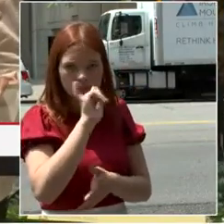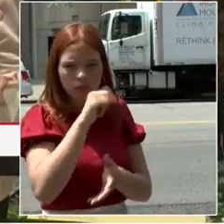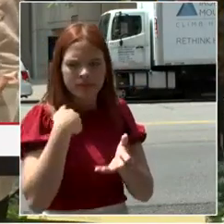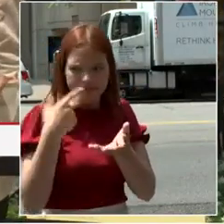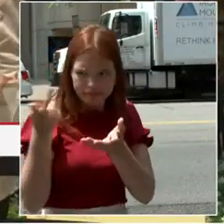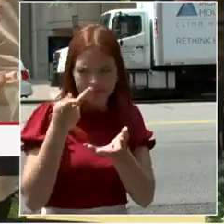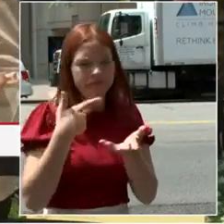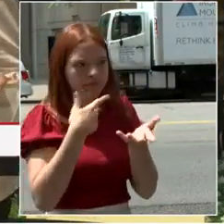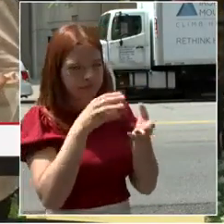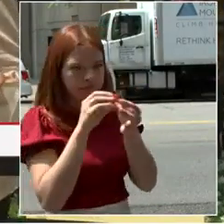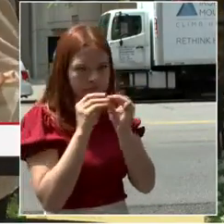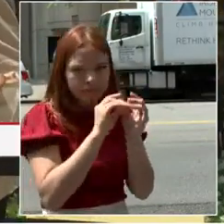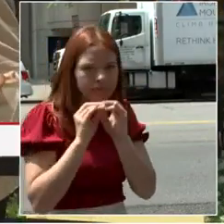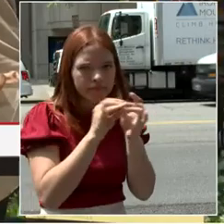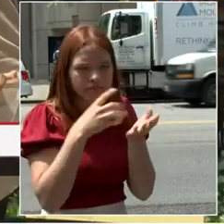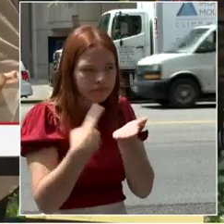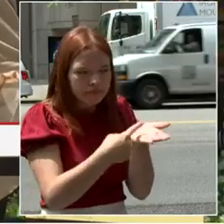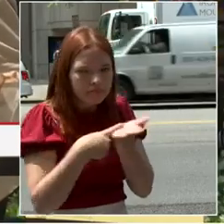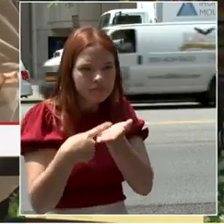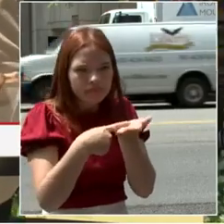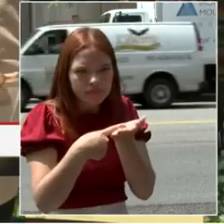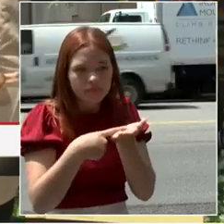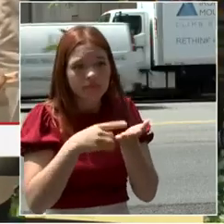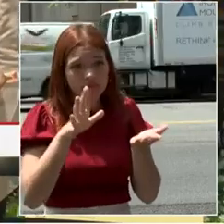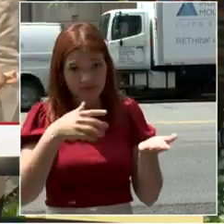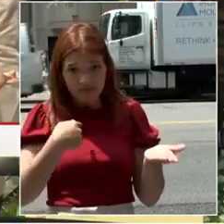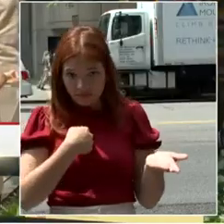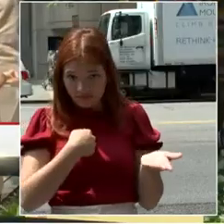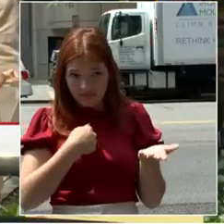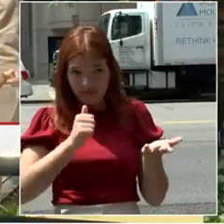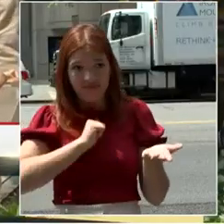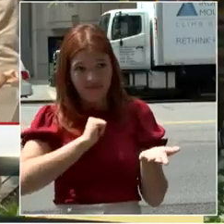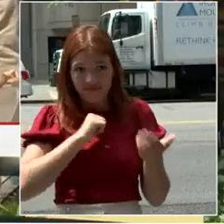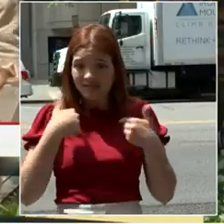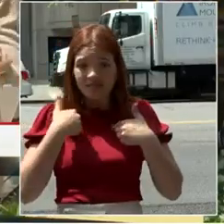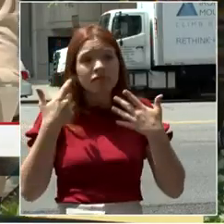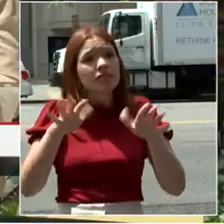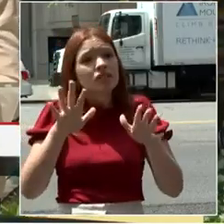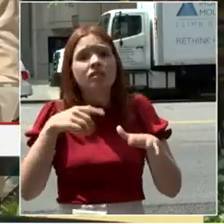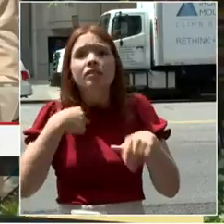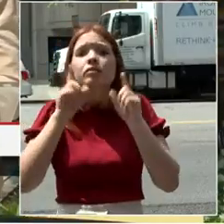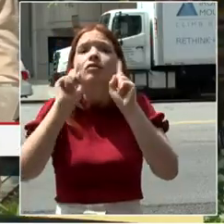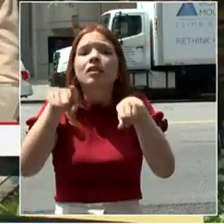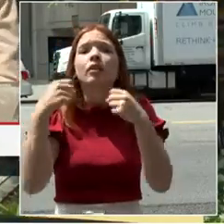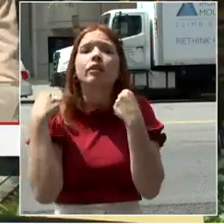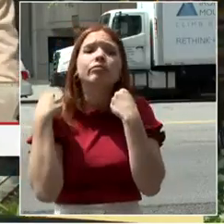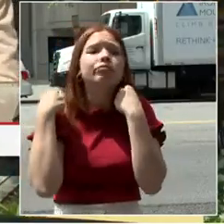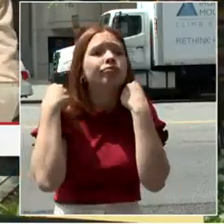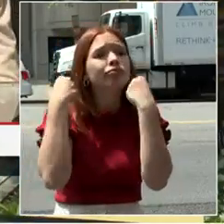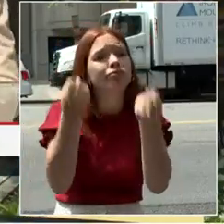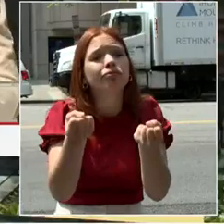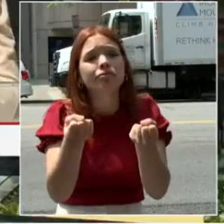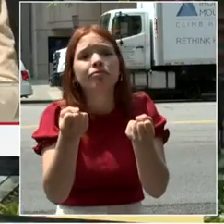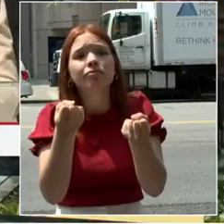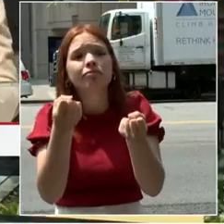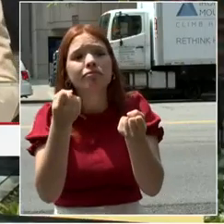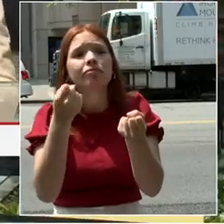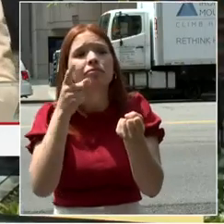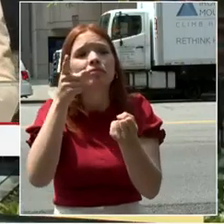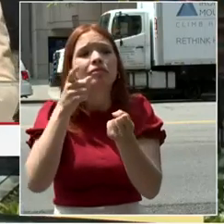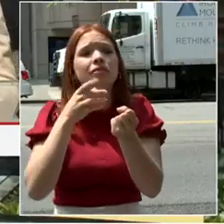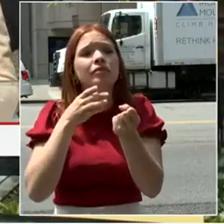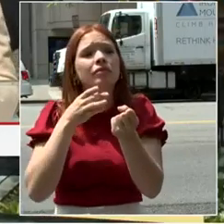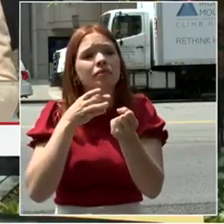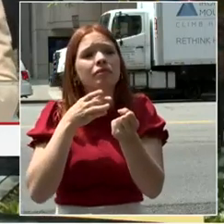something with that place? You've heard this, right? She was talking about the McMillan Reservoir. When are they going to do something about that